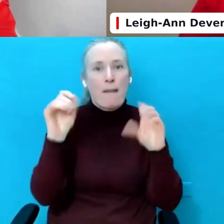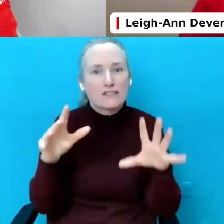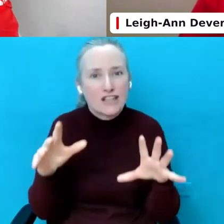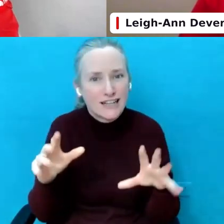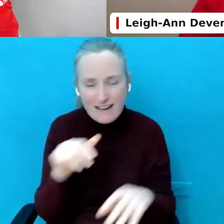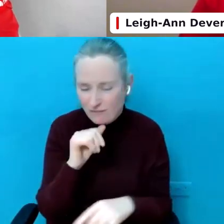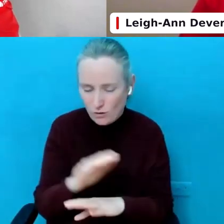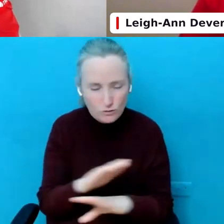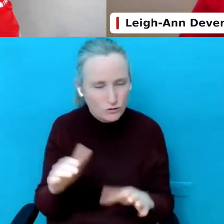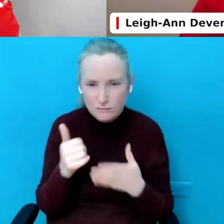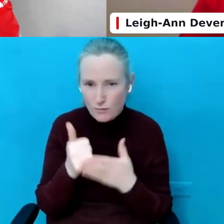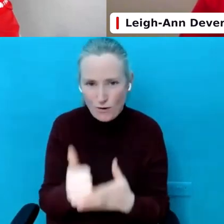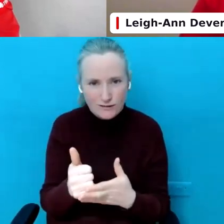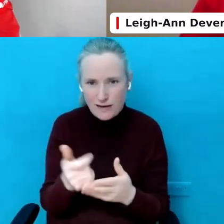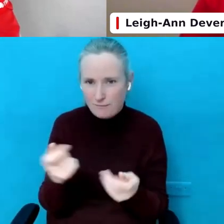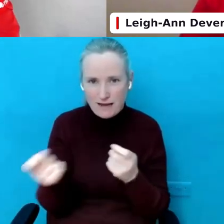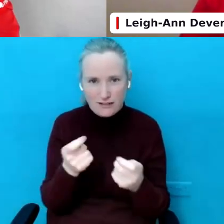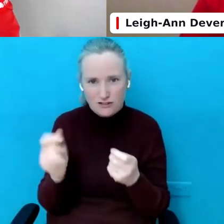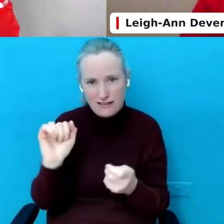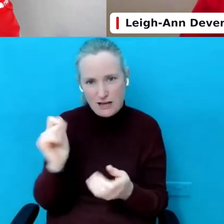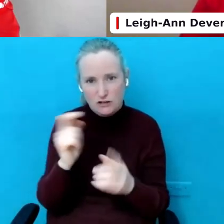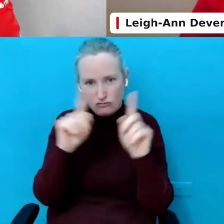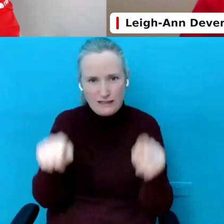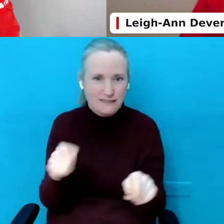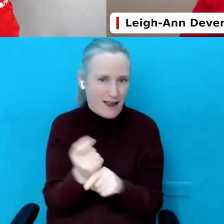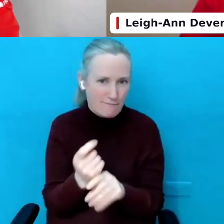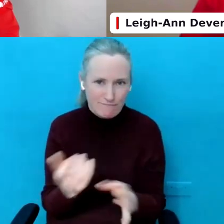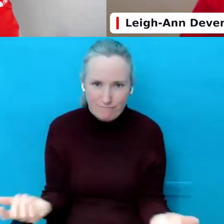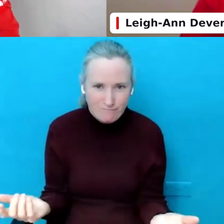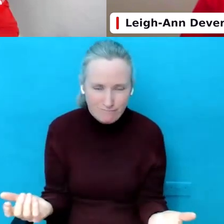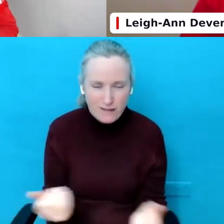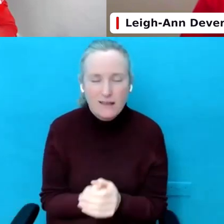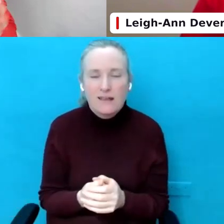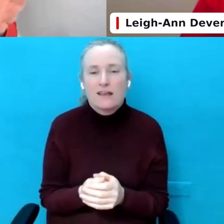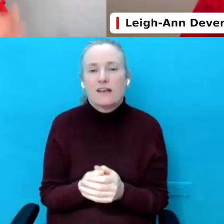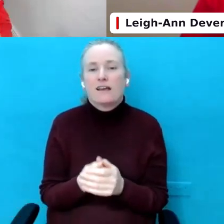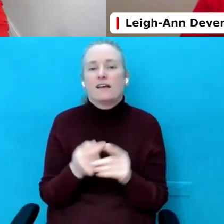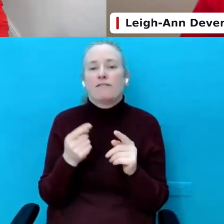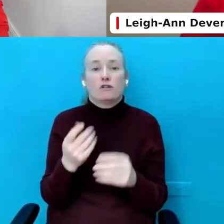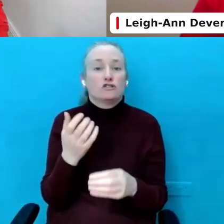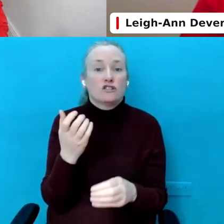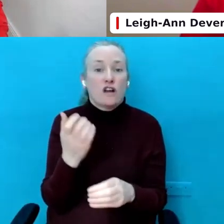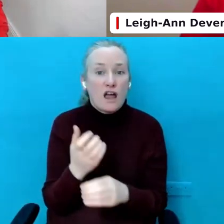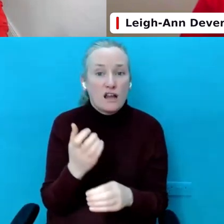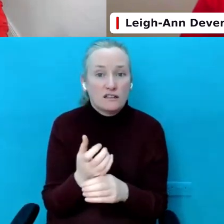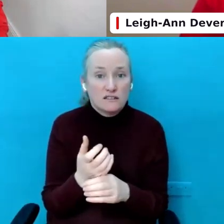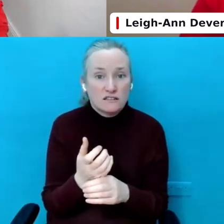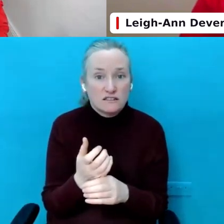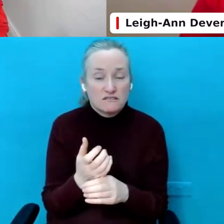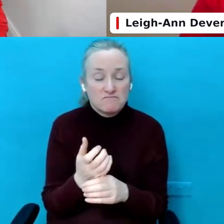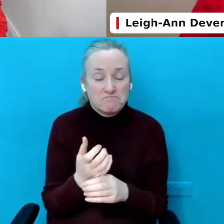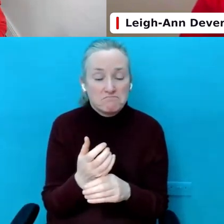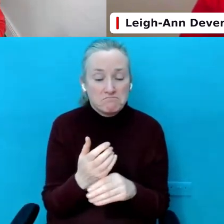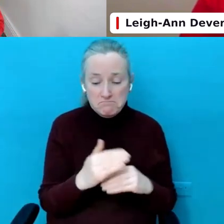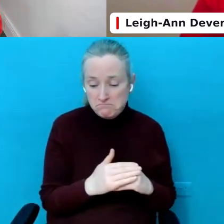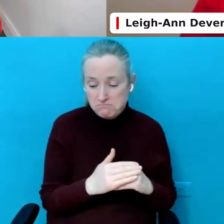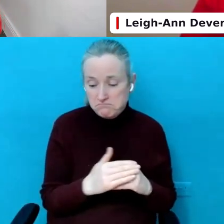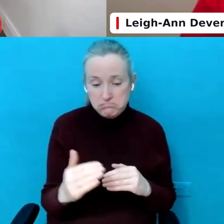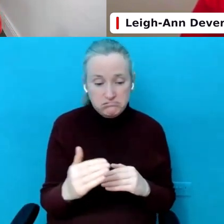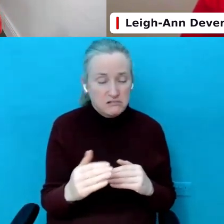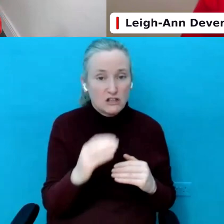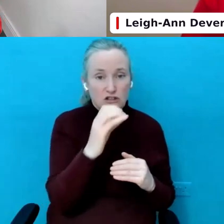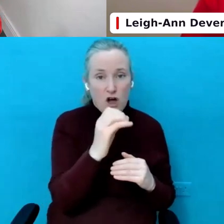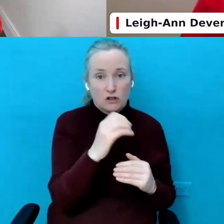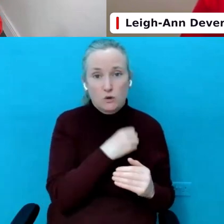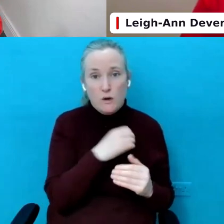manage your child's screen time. And, you know, whether your child is not 18 months or between two